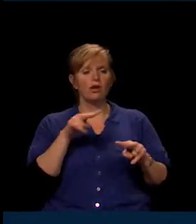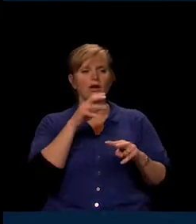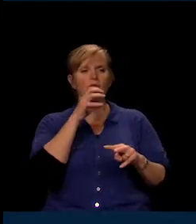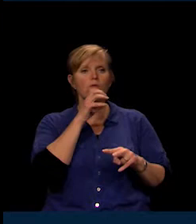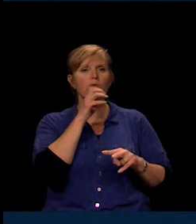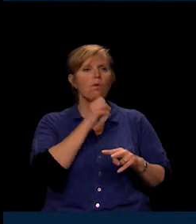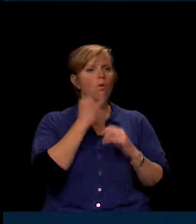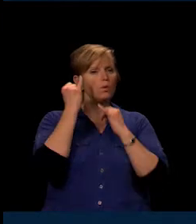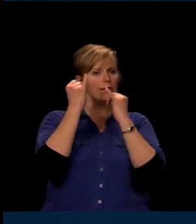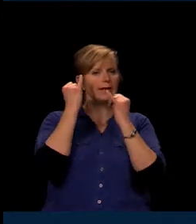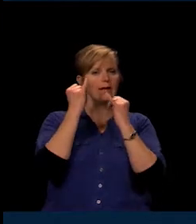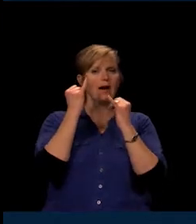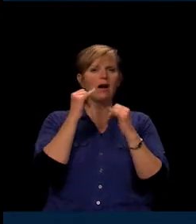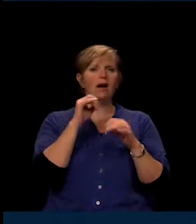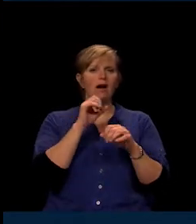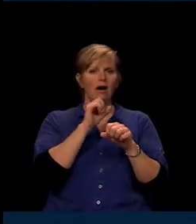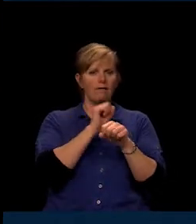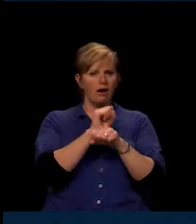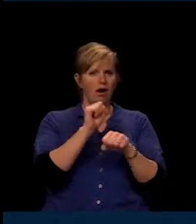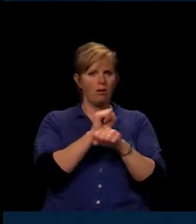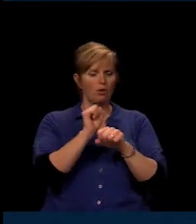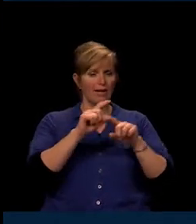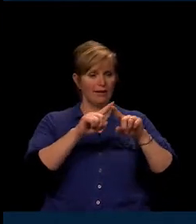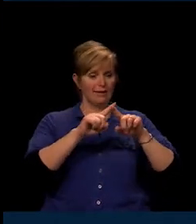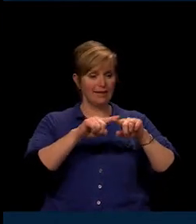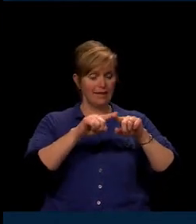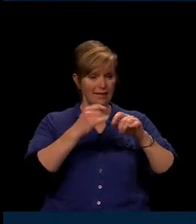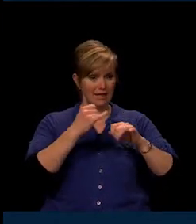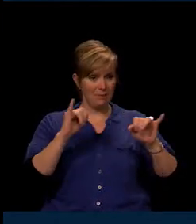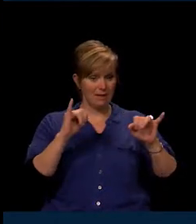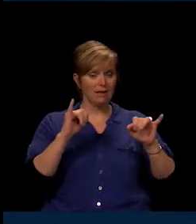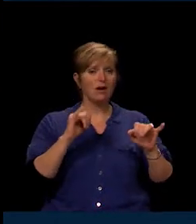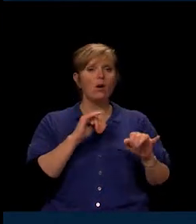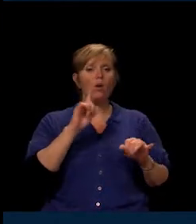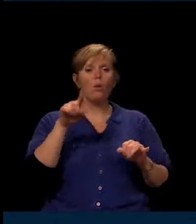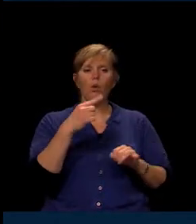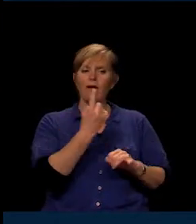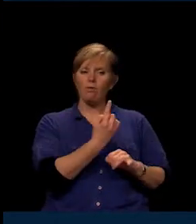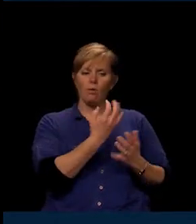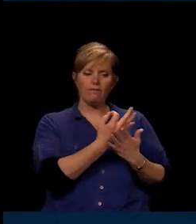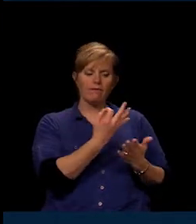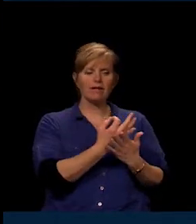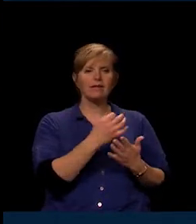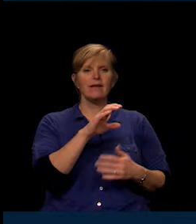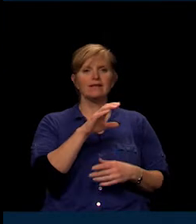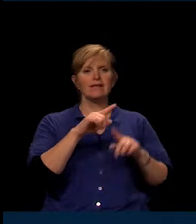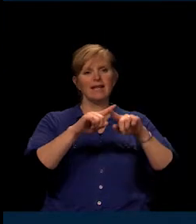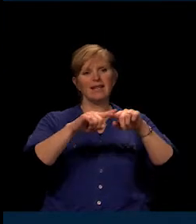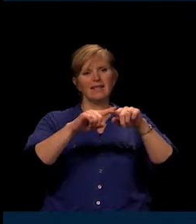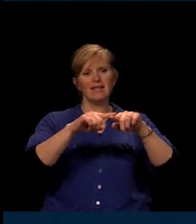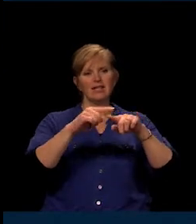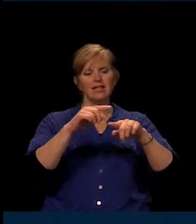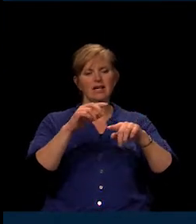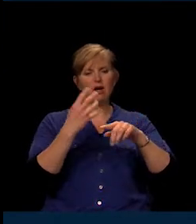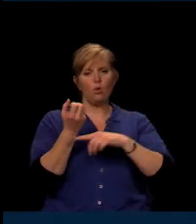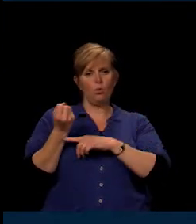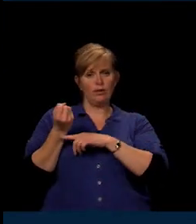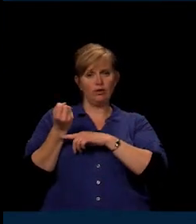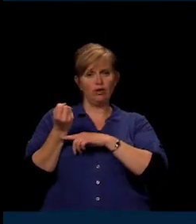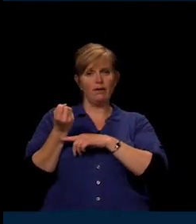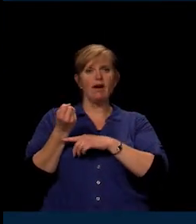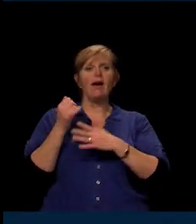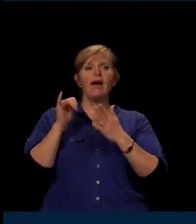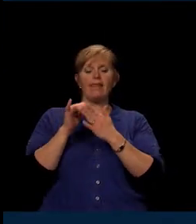operating dependent, we would only have money in one fund. That's the contingency reserve. There's about $6.1 million there. And that's seven days